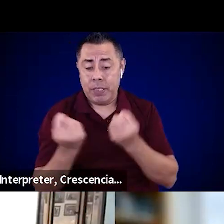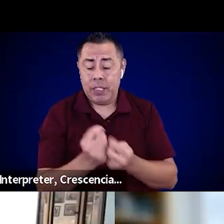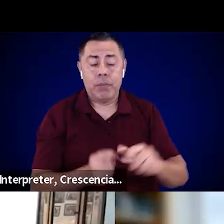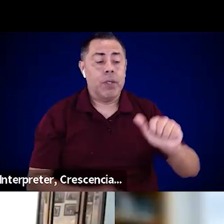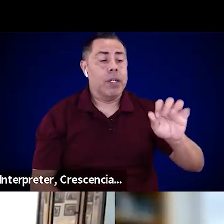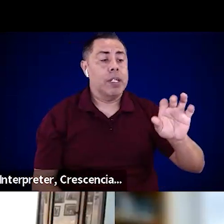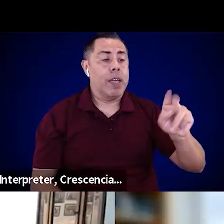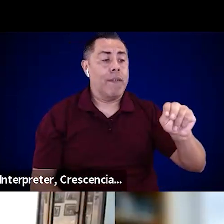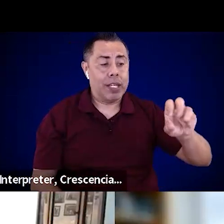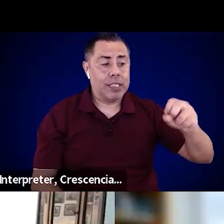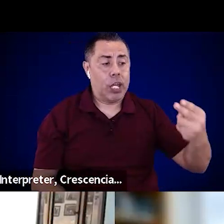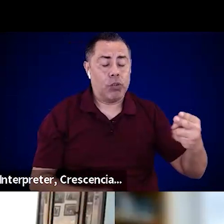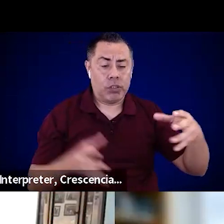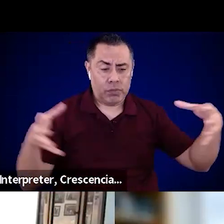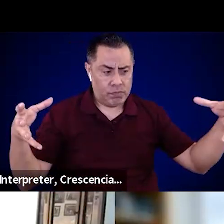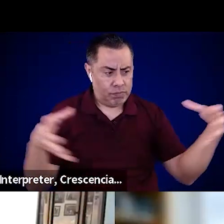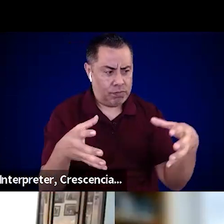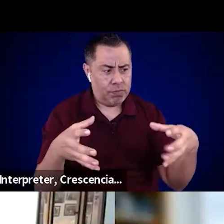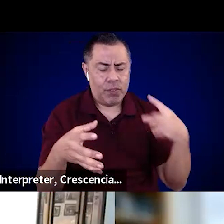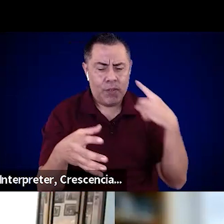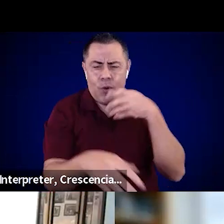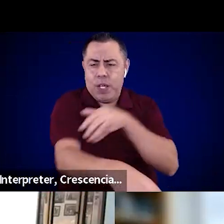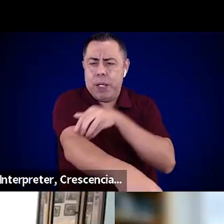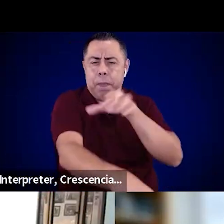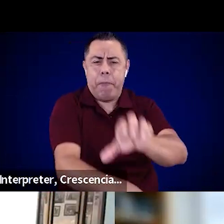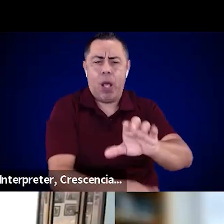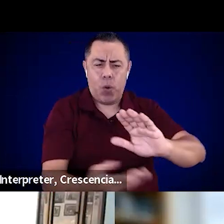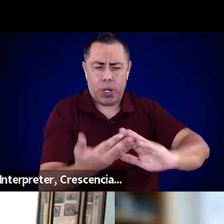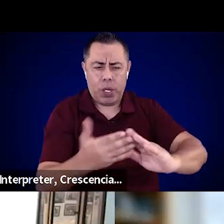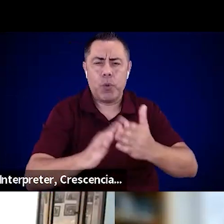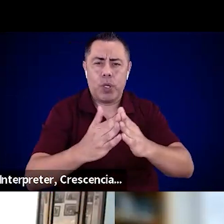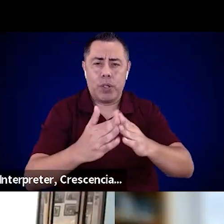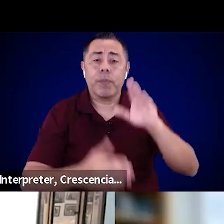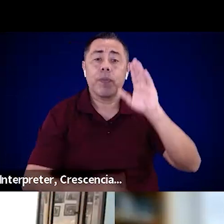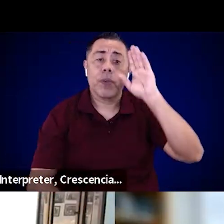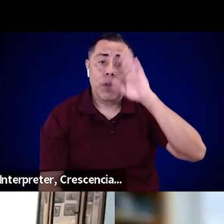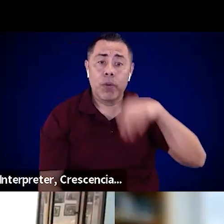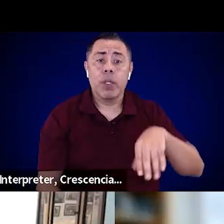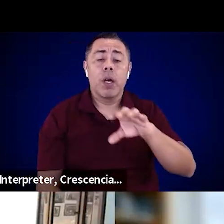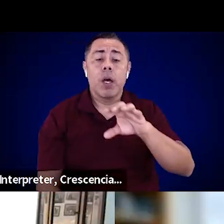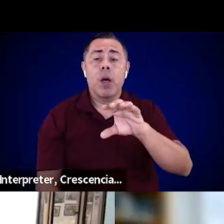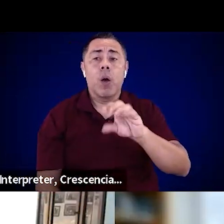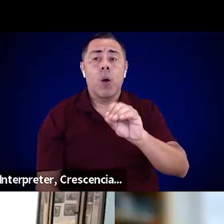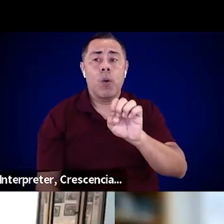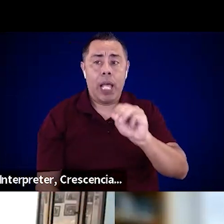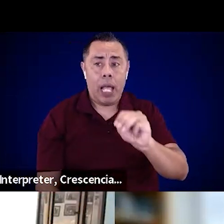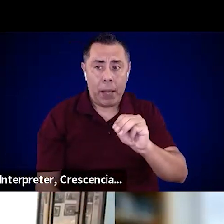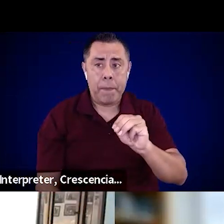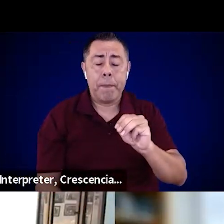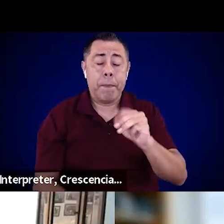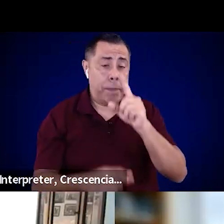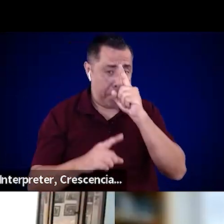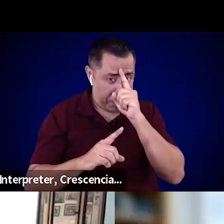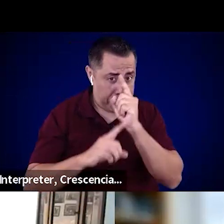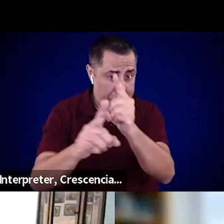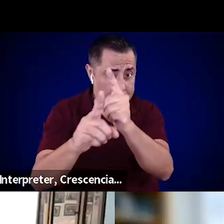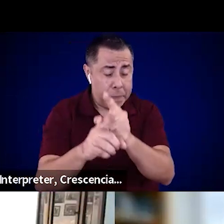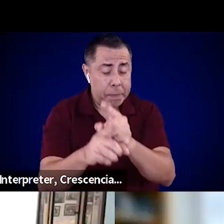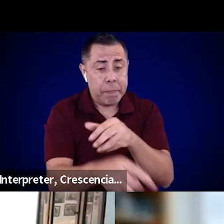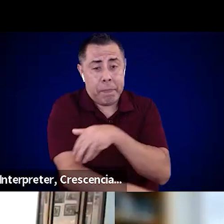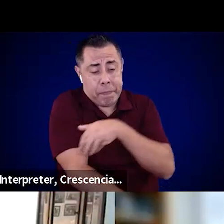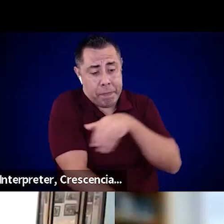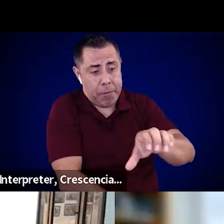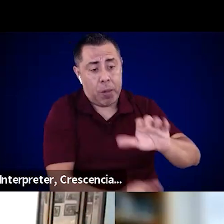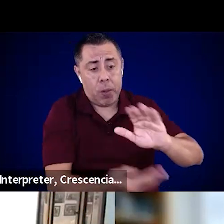OEM undertook an initiative to empower our communities by investing in local emergency